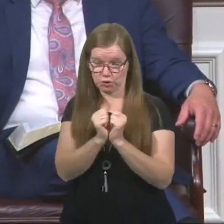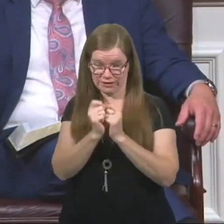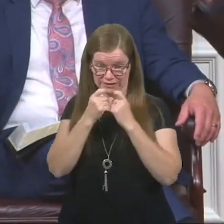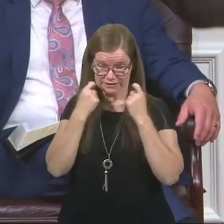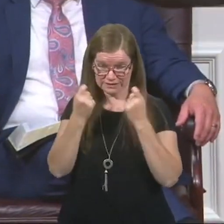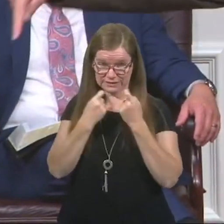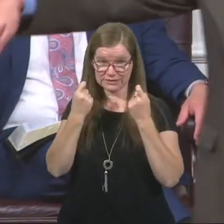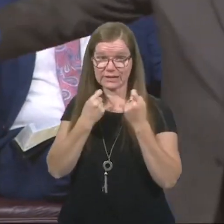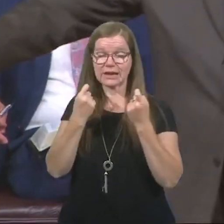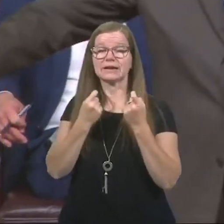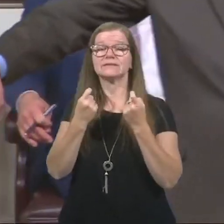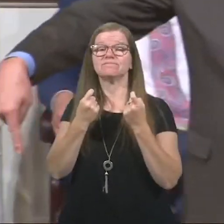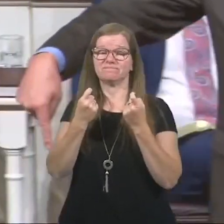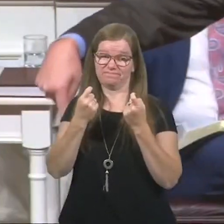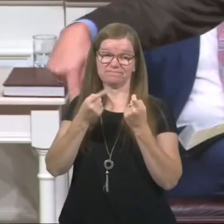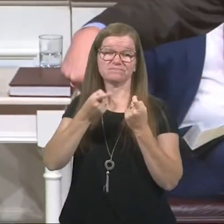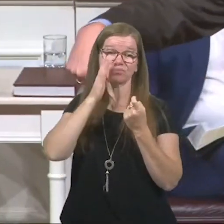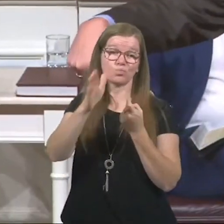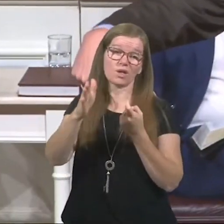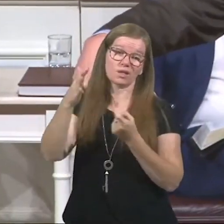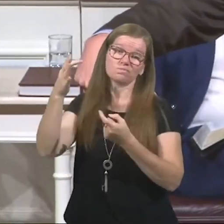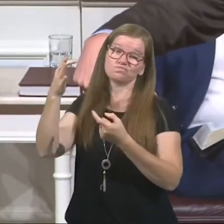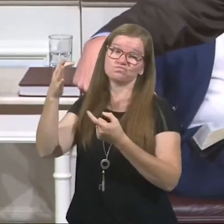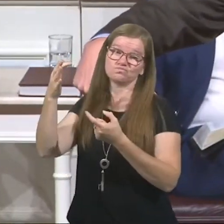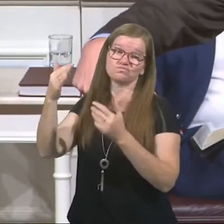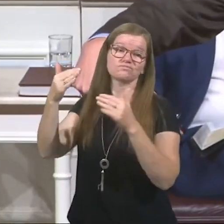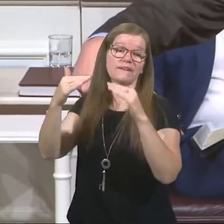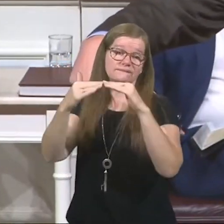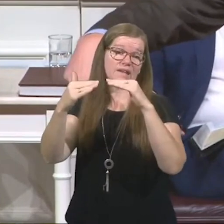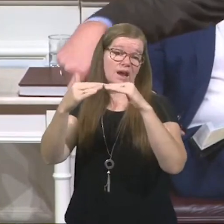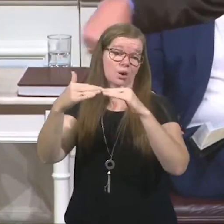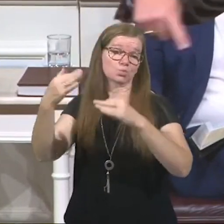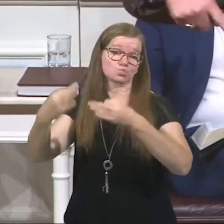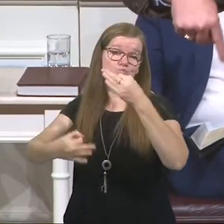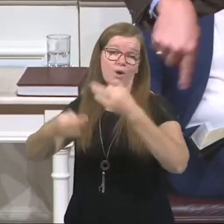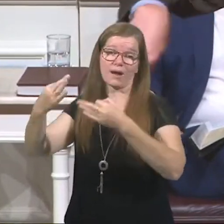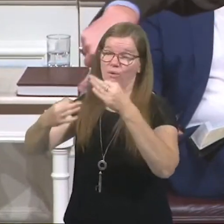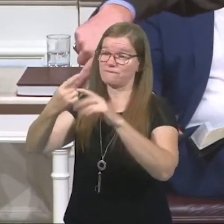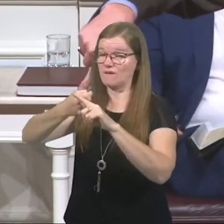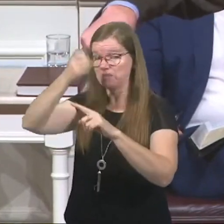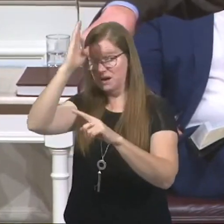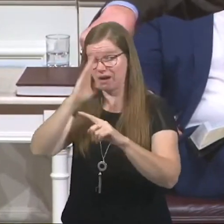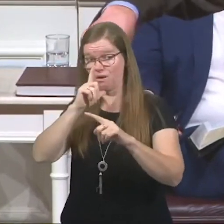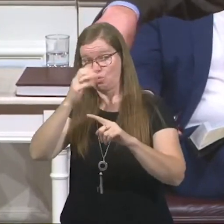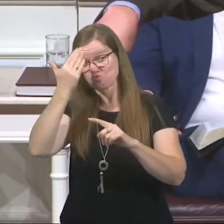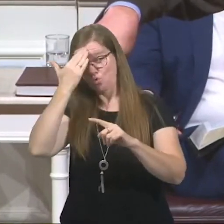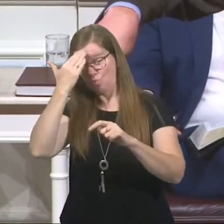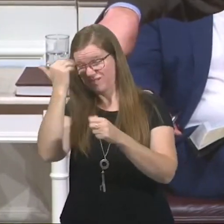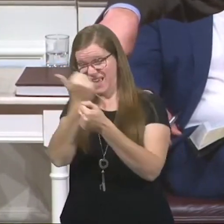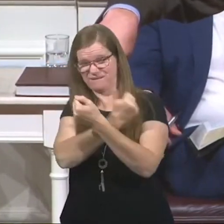And you'll get a fair trial at the great white throne judgment from a God who knows everything about you.